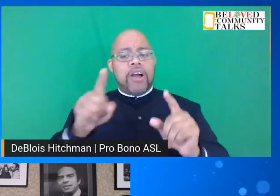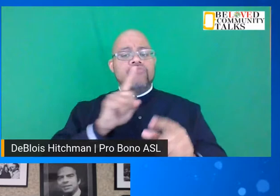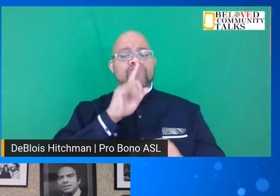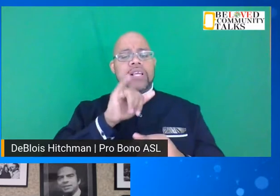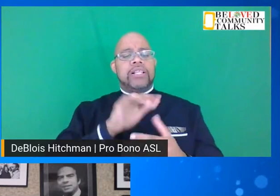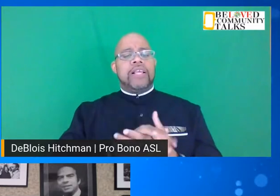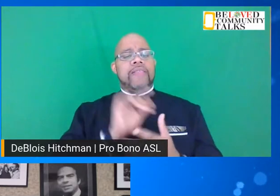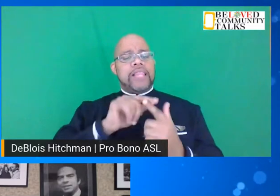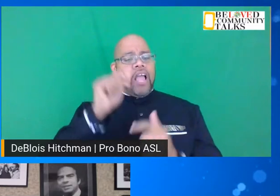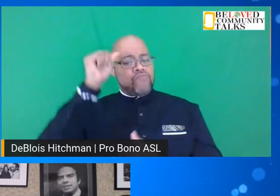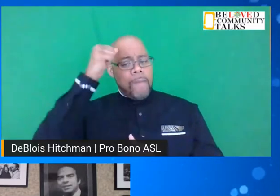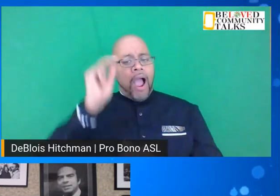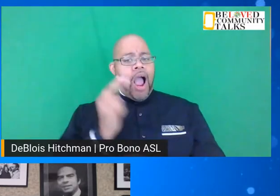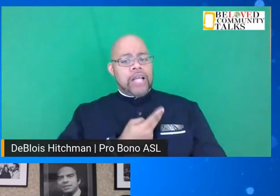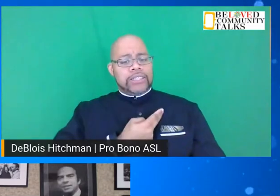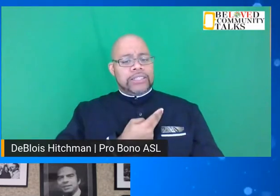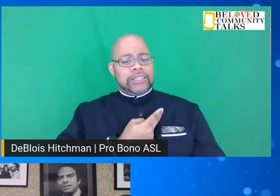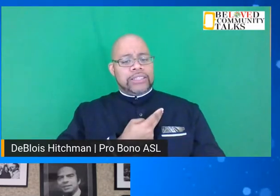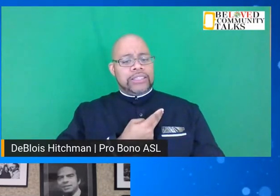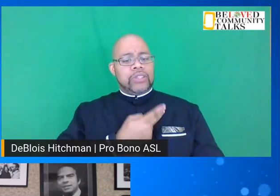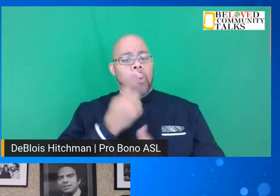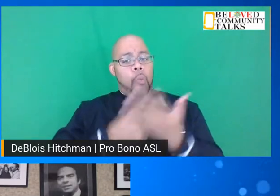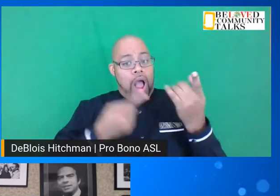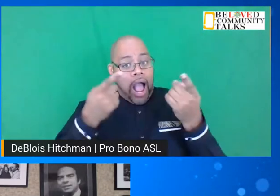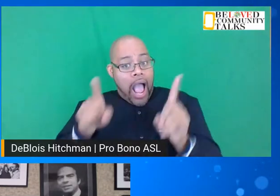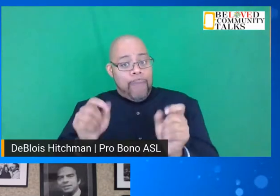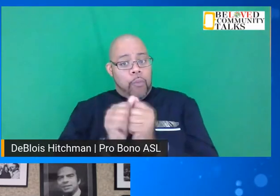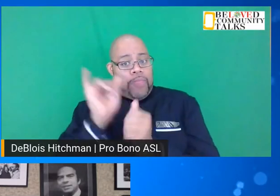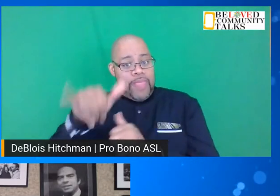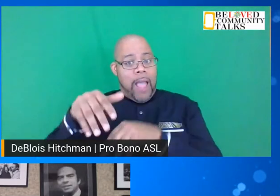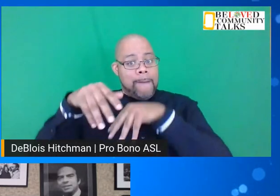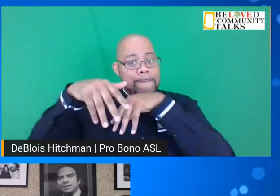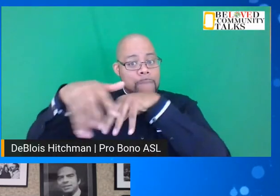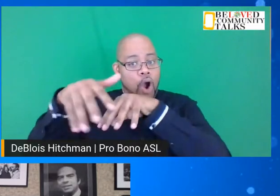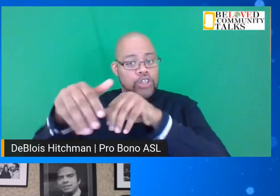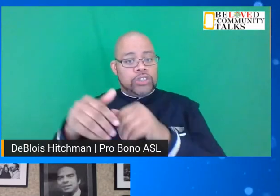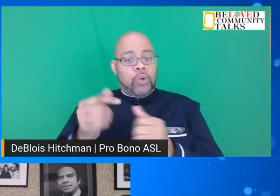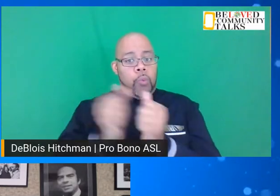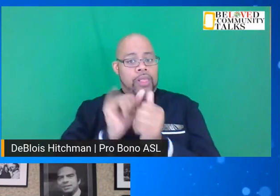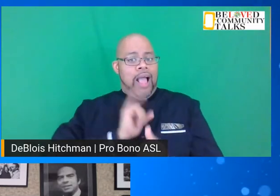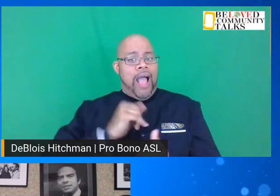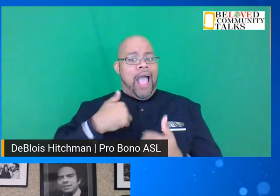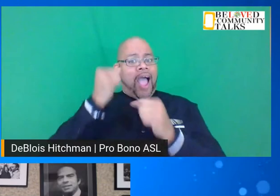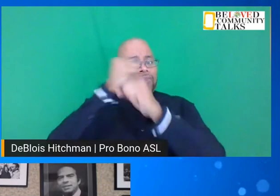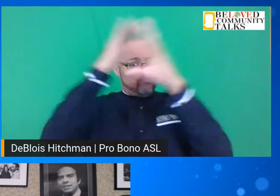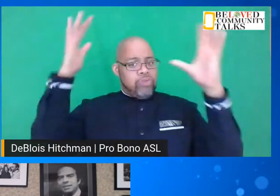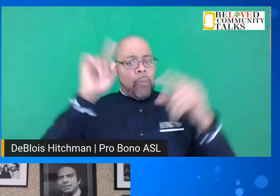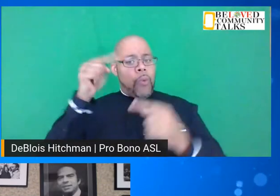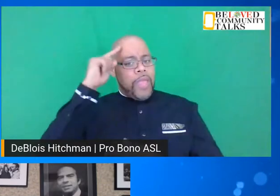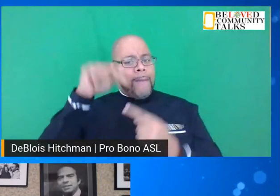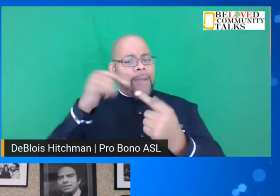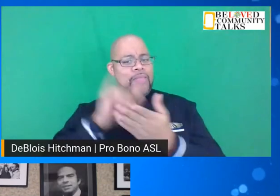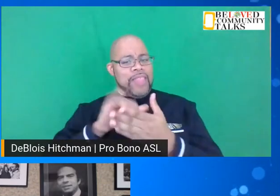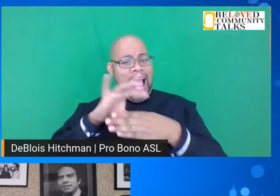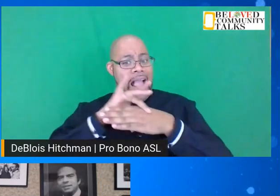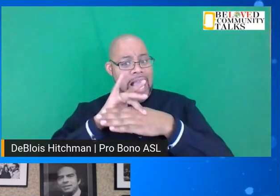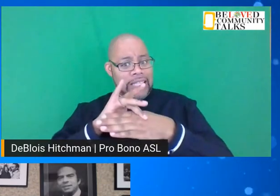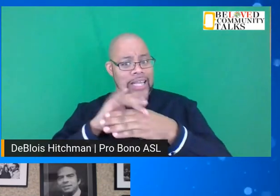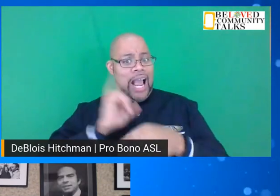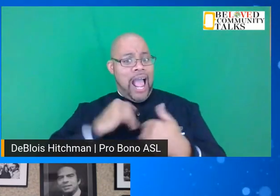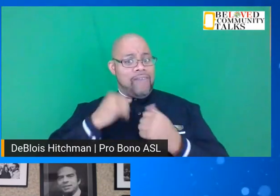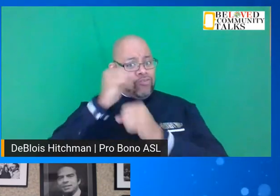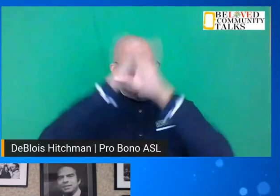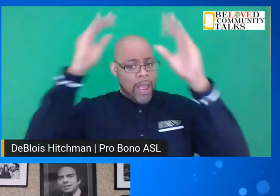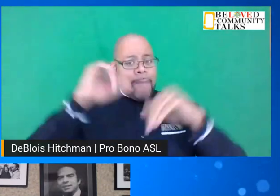reminds us of what happened with that march and with I Have a Dream. When we think about the content of I Have a Dream,